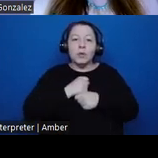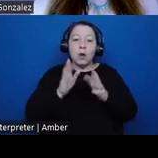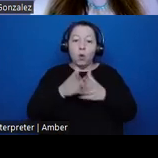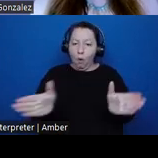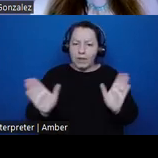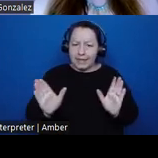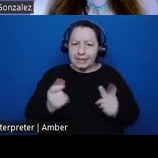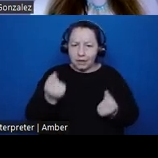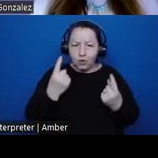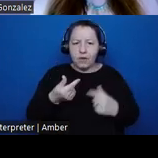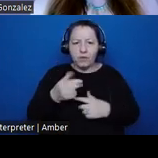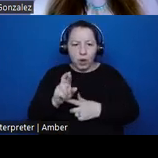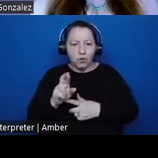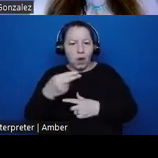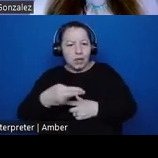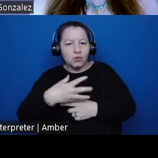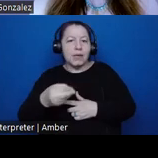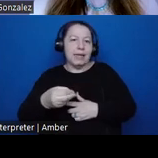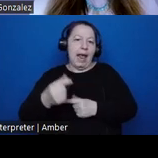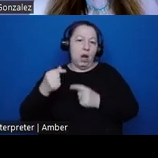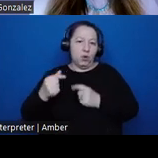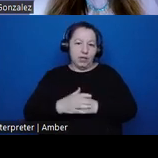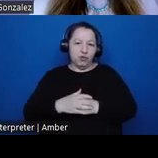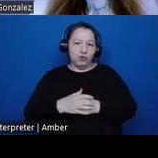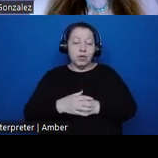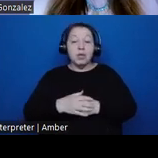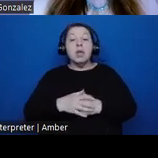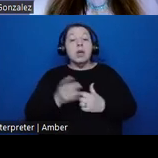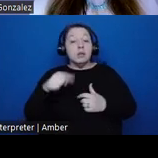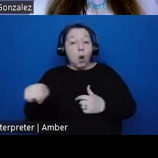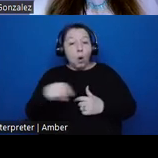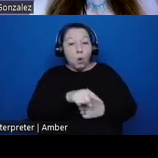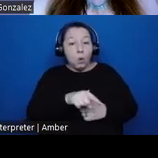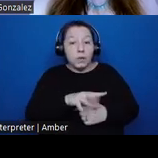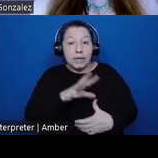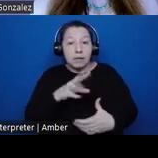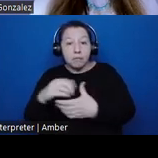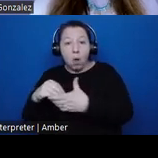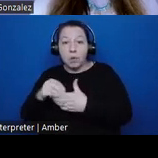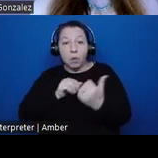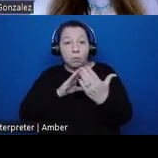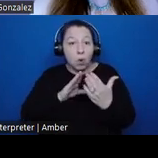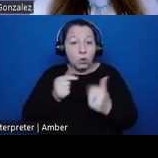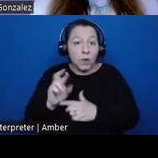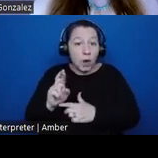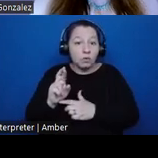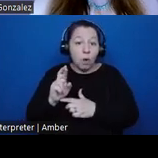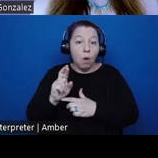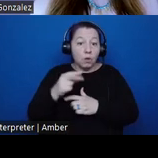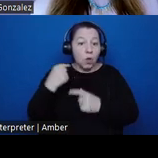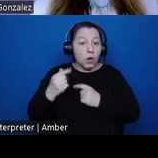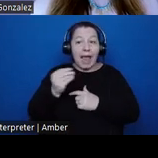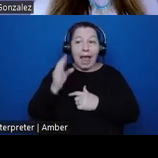Grand Ron's history and heritage. These engagements approach Grand Ron's and knowledge on its own terms,